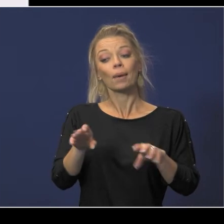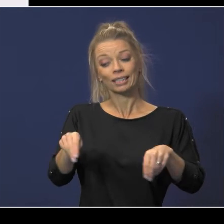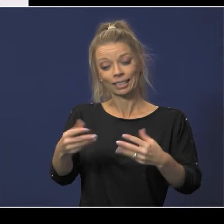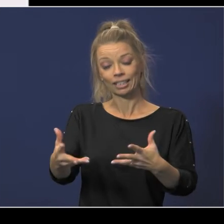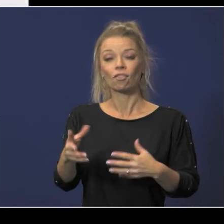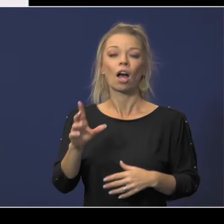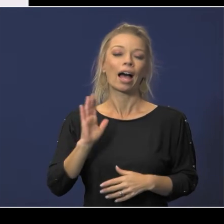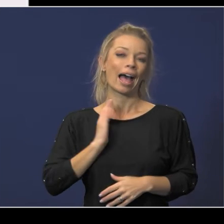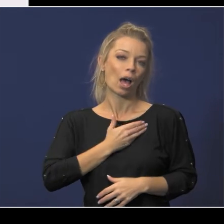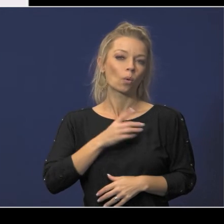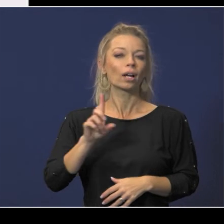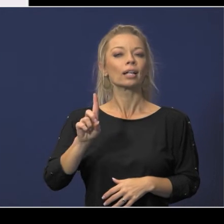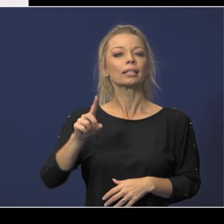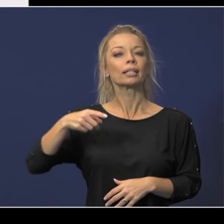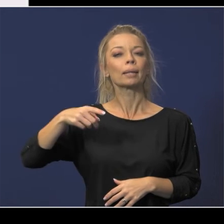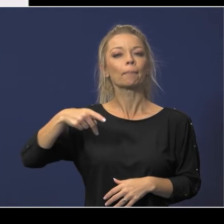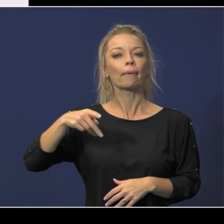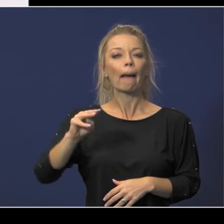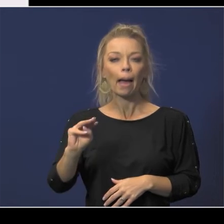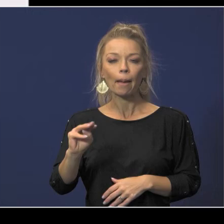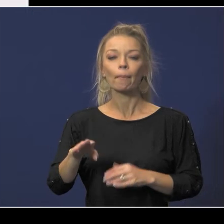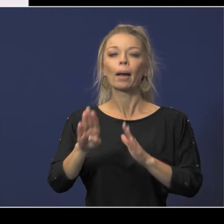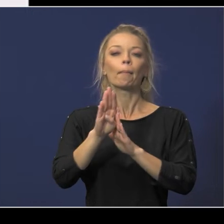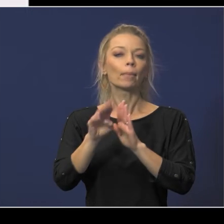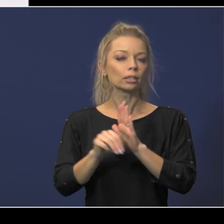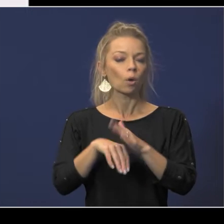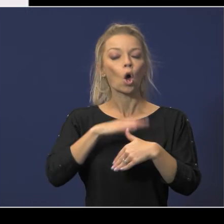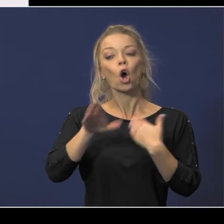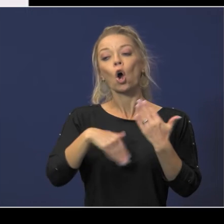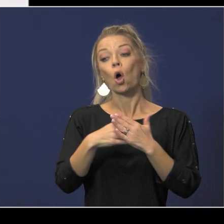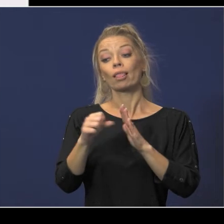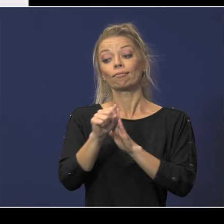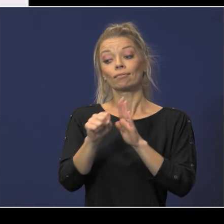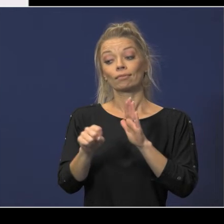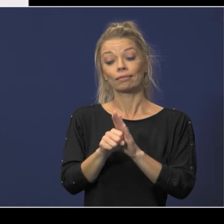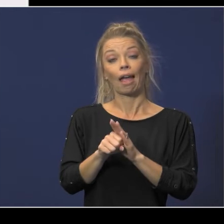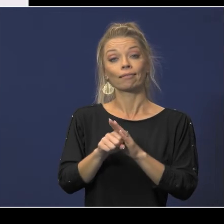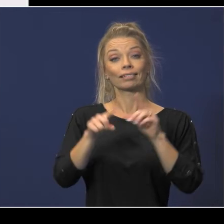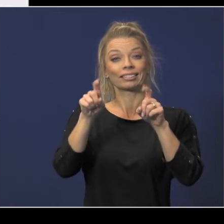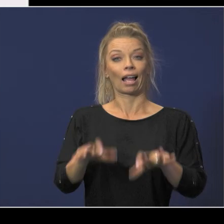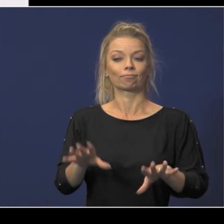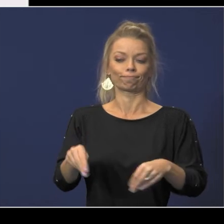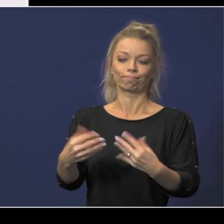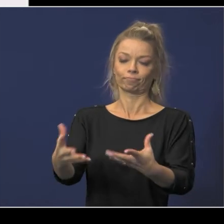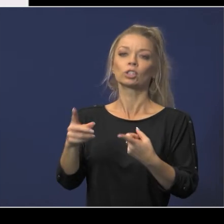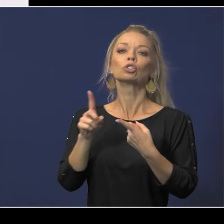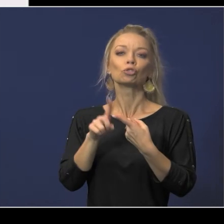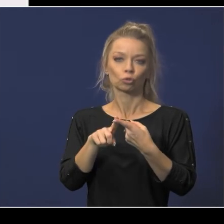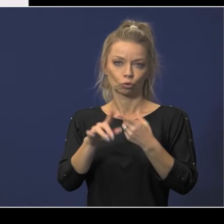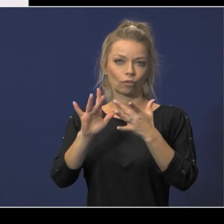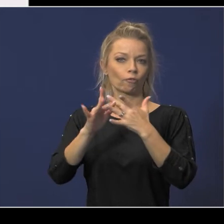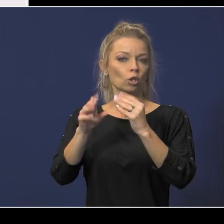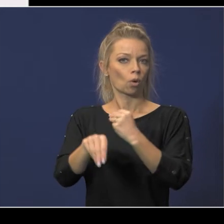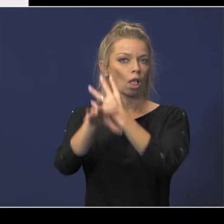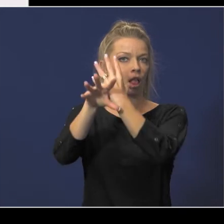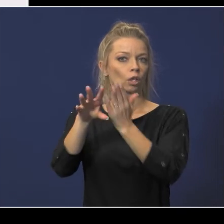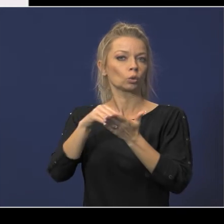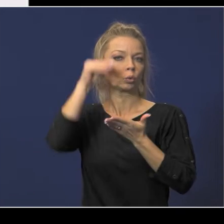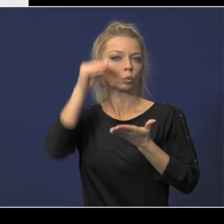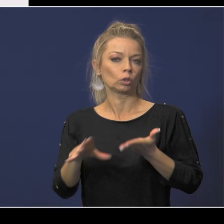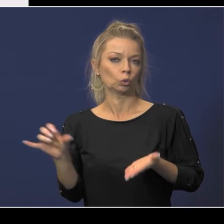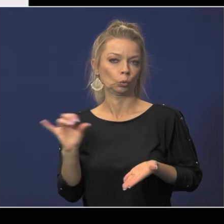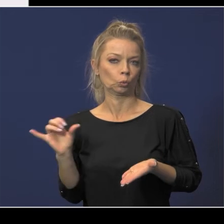dpms our benchmarks as well as all state assessments to virtual learners just like we do for the on-campus uh students